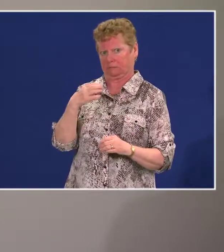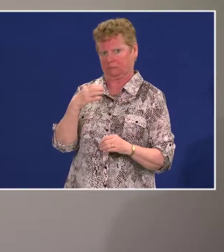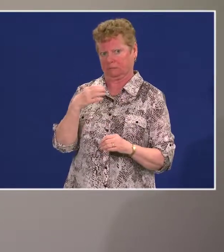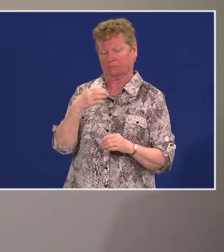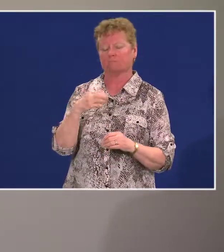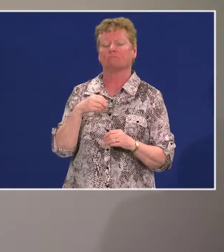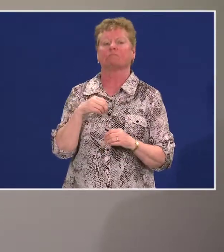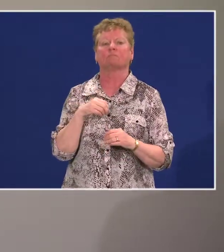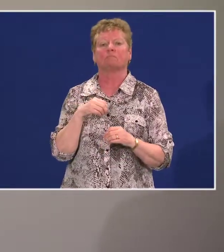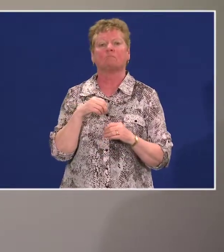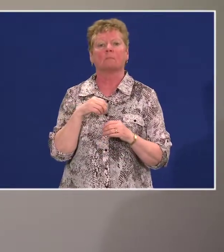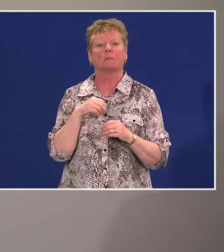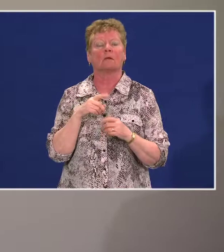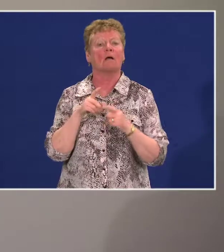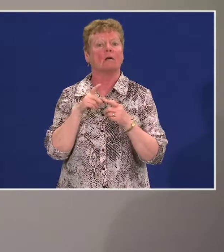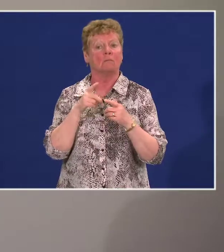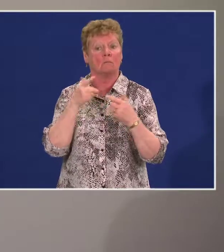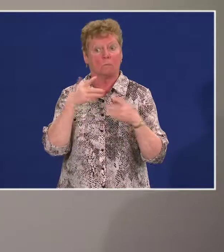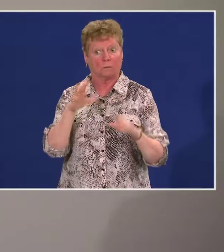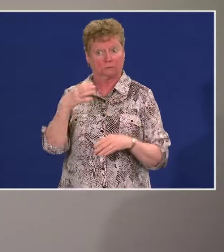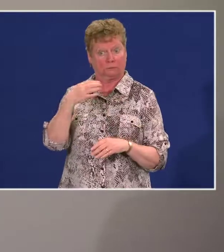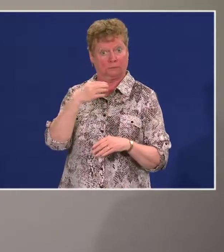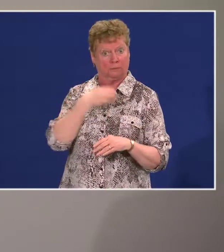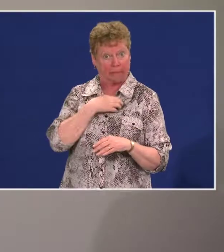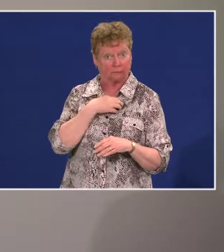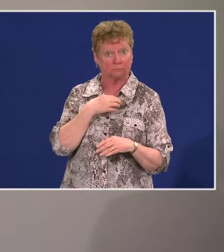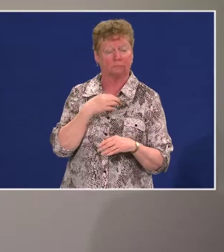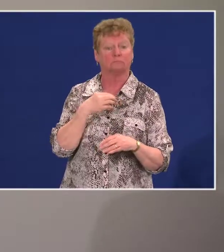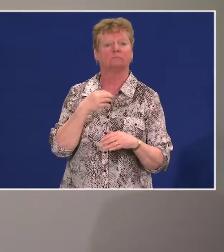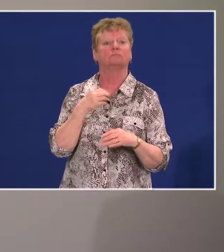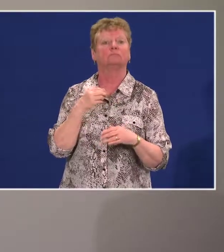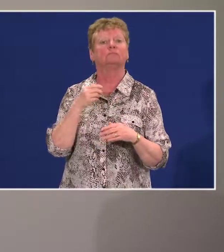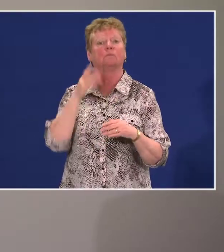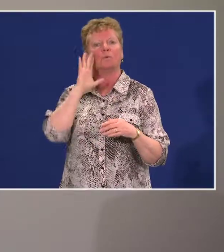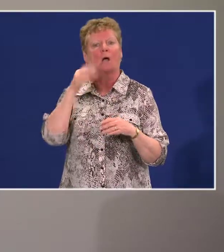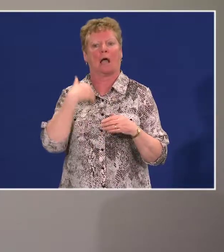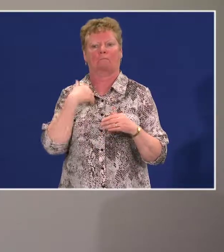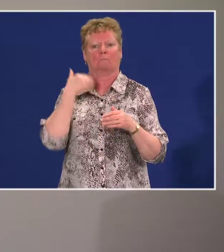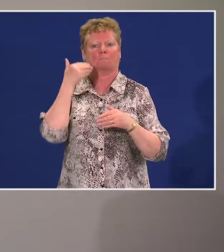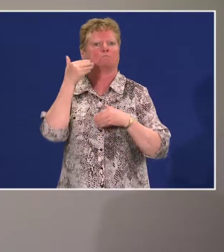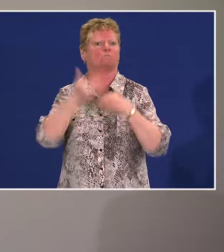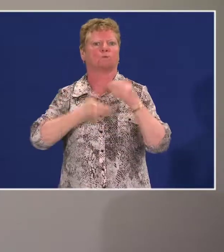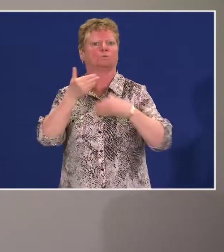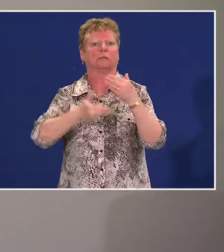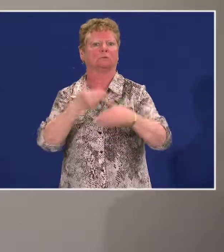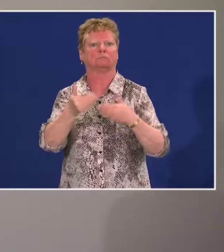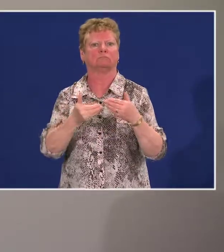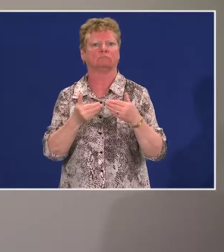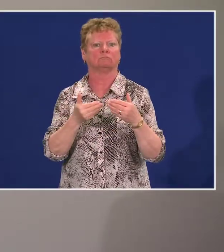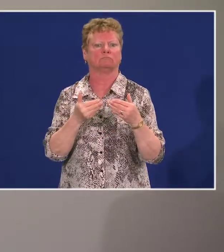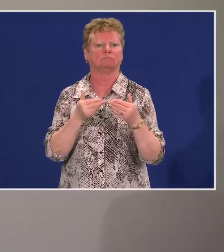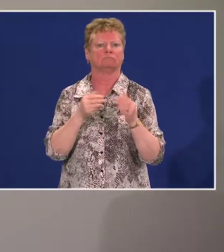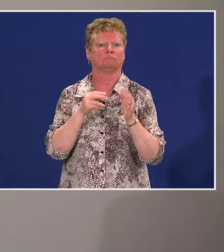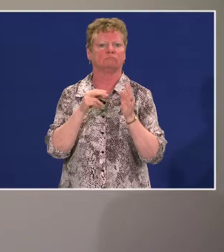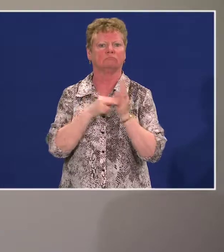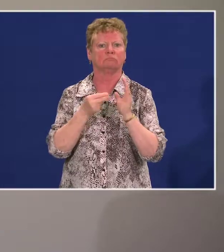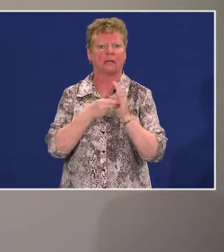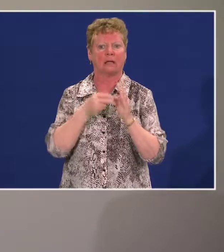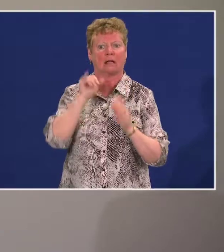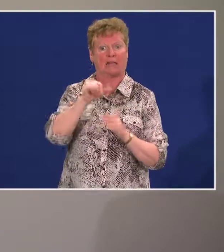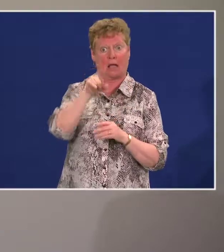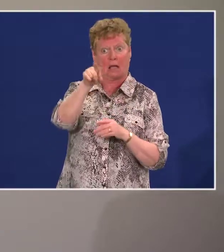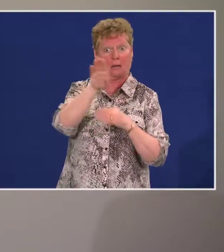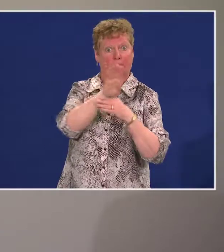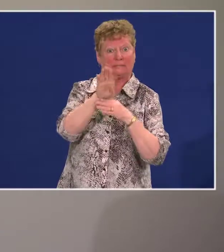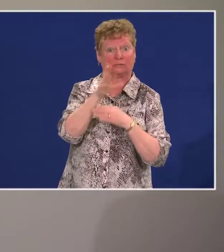And then, there would be a process by which that business